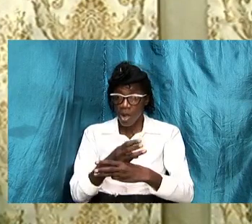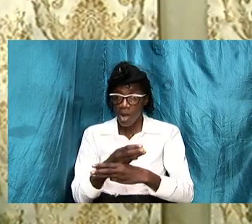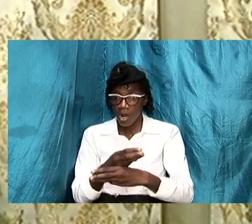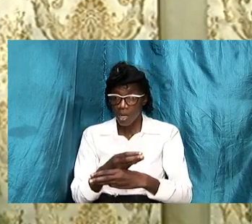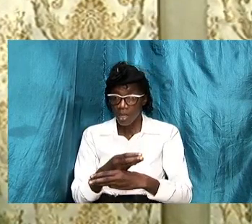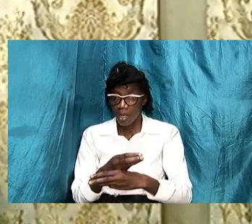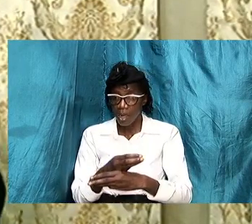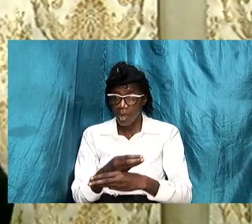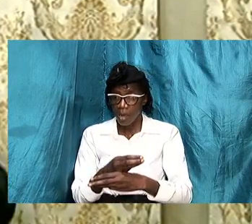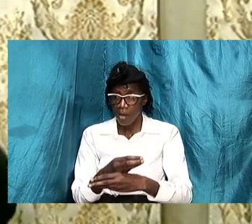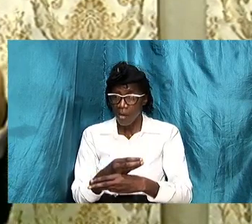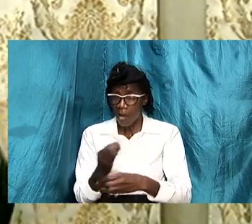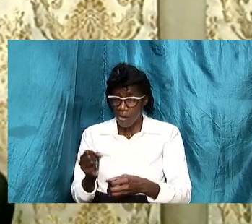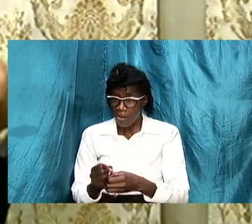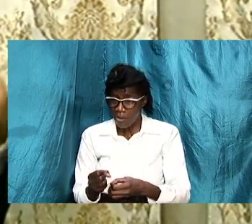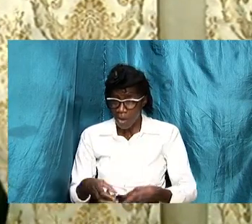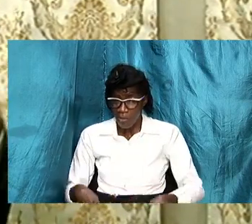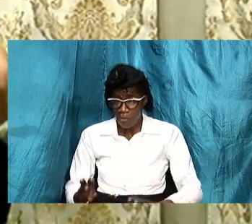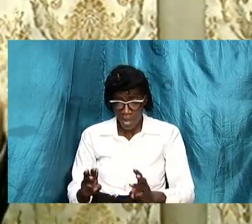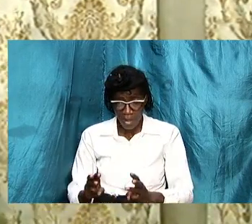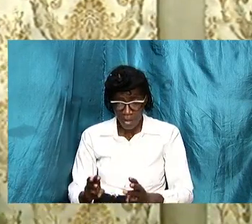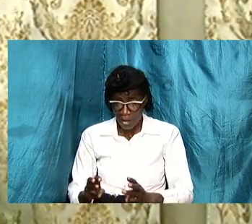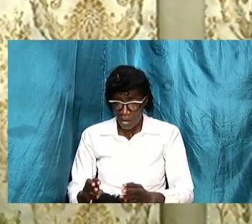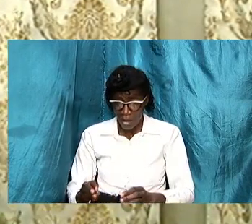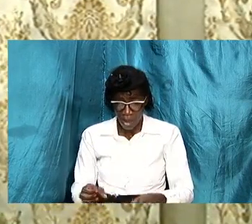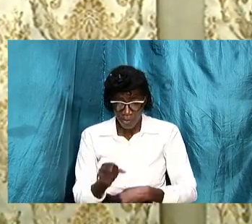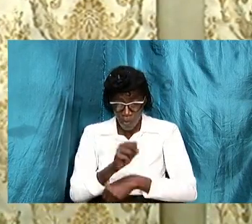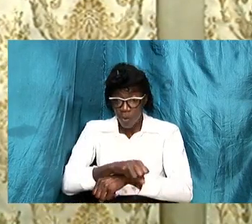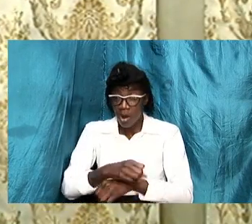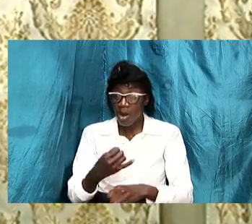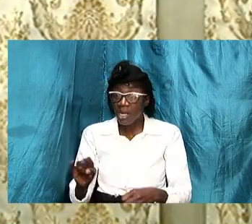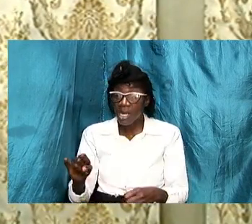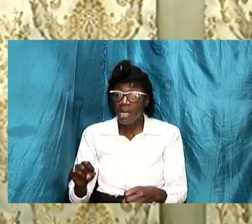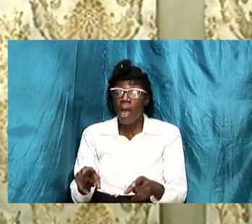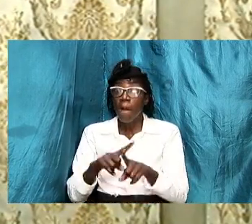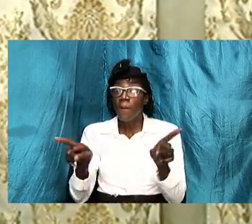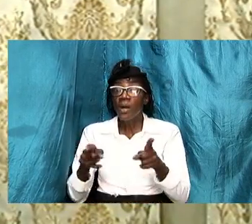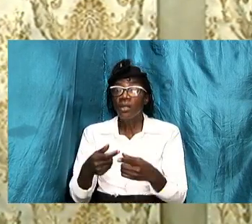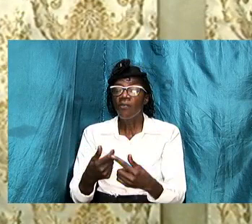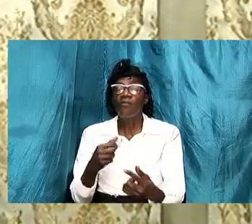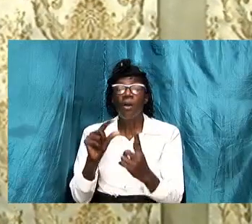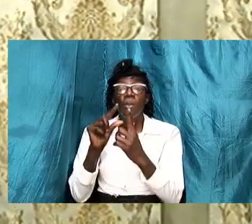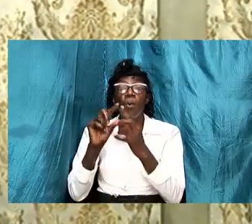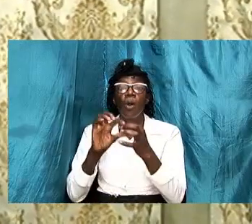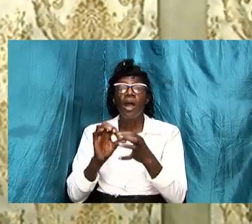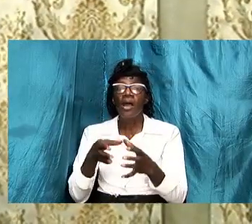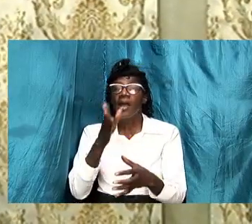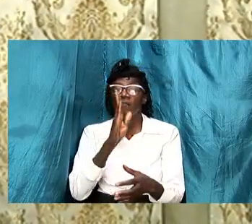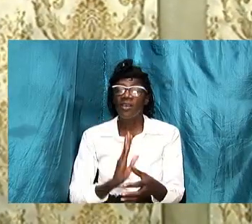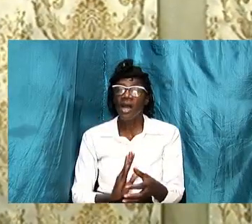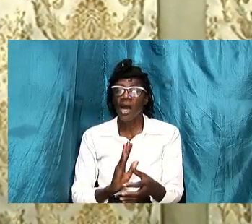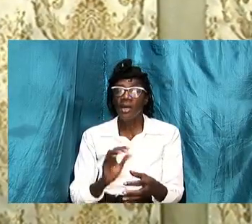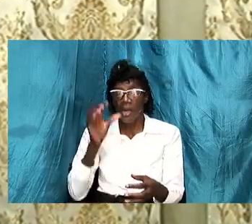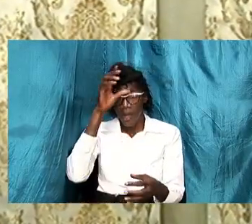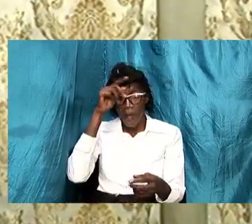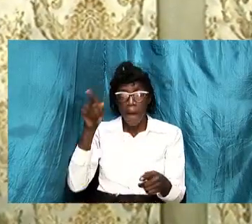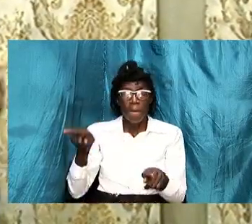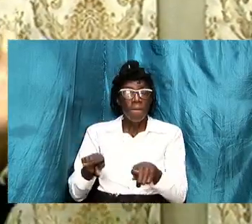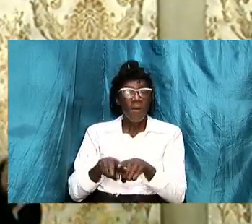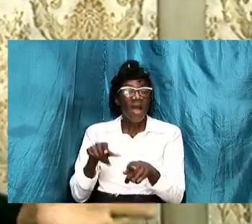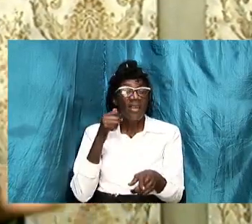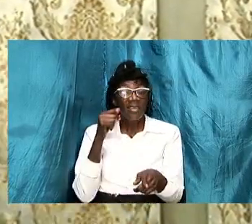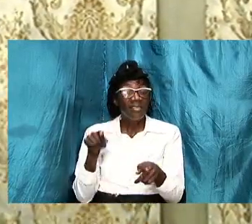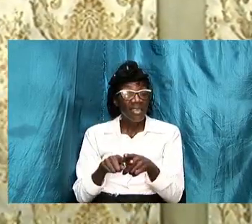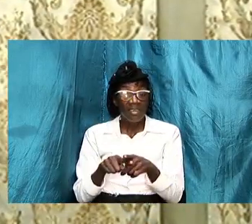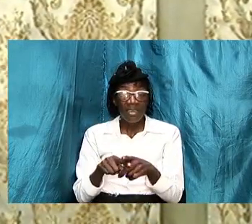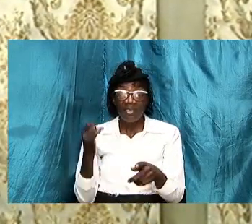but our cue must come from the word of god and brothers and sisters if we fail to